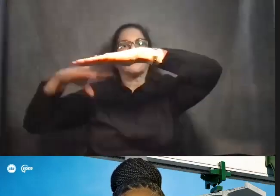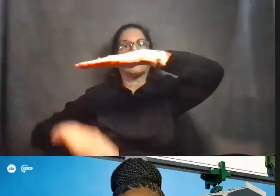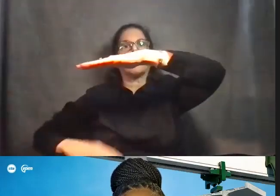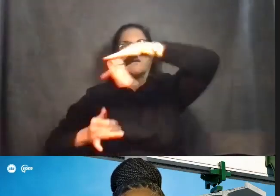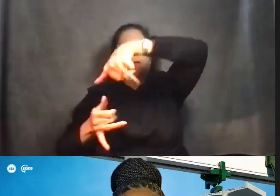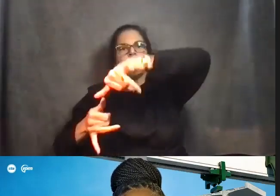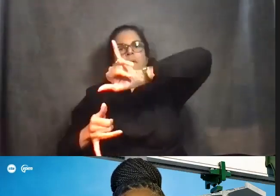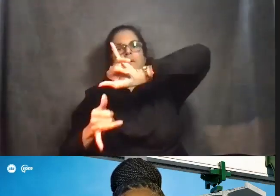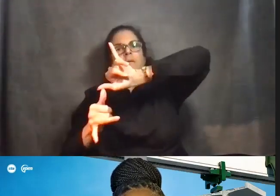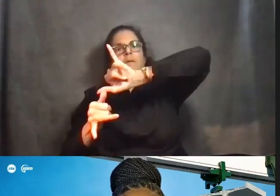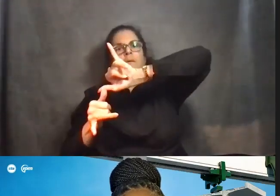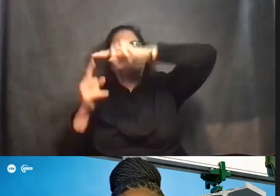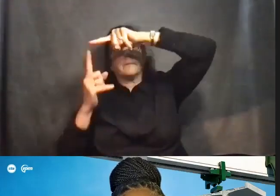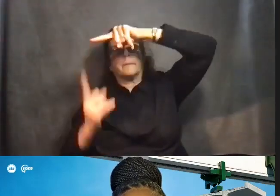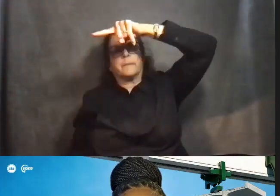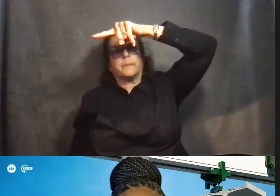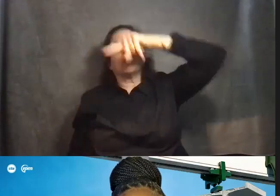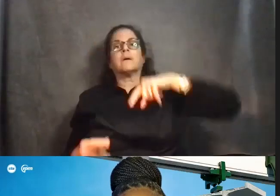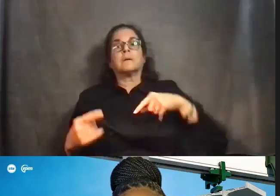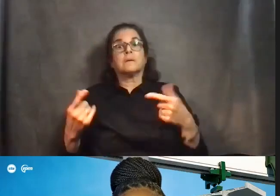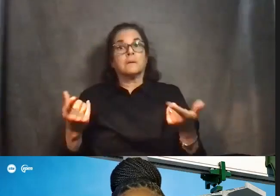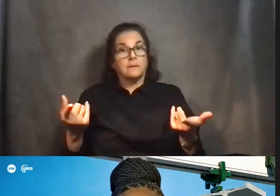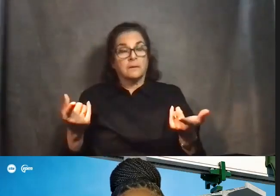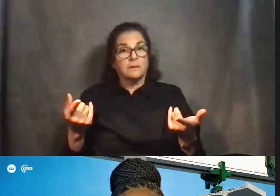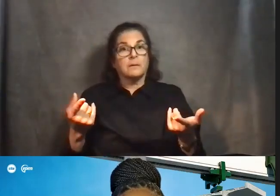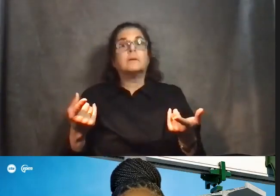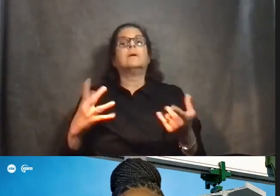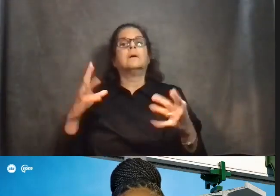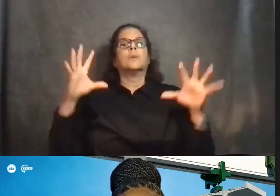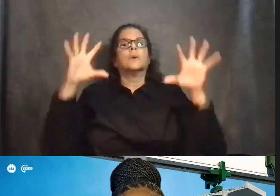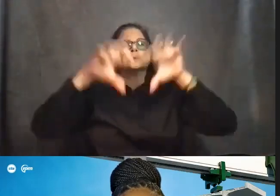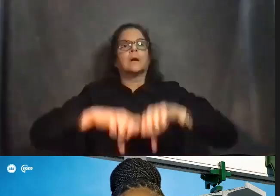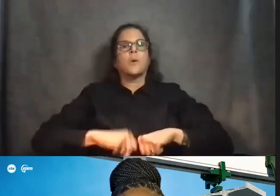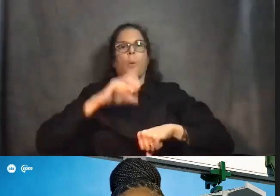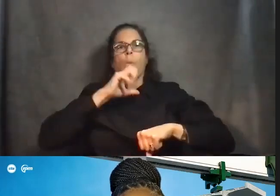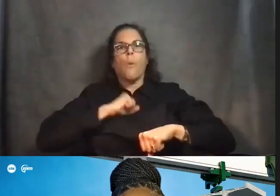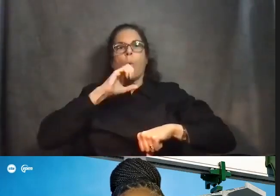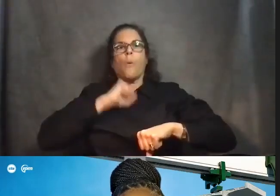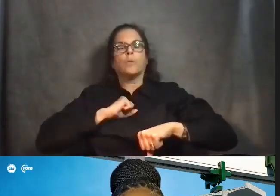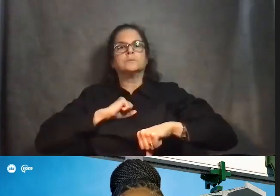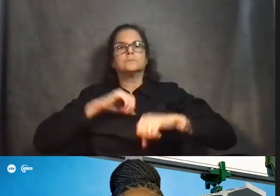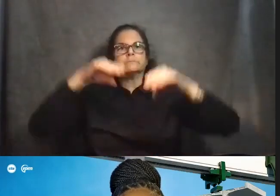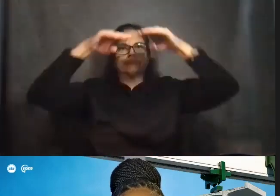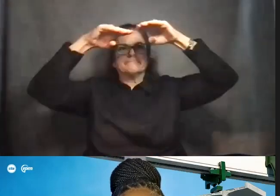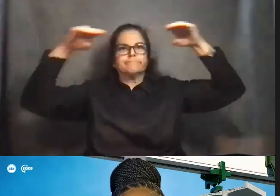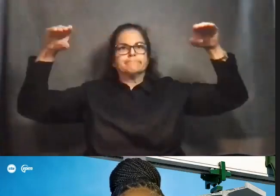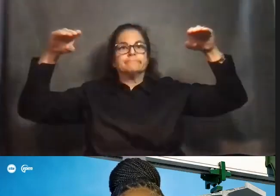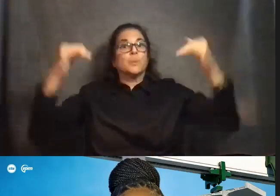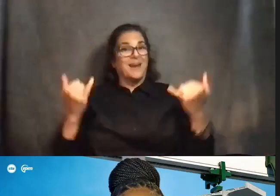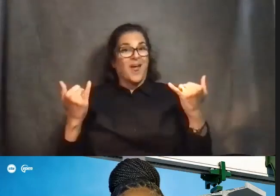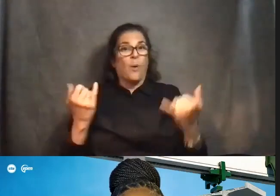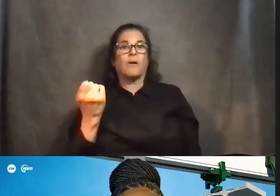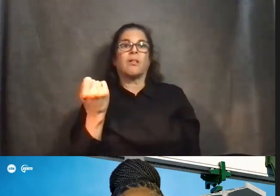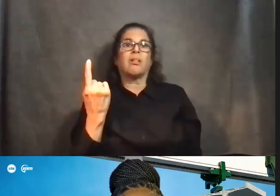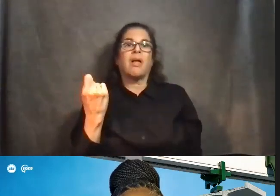Yeah, the clearance on all the viaducts for demolishing, you know, some of them are just over 11 feet right now, but the